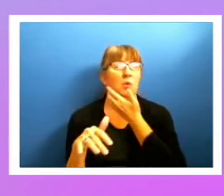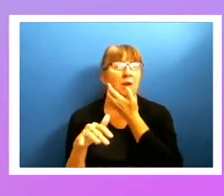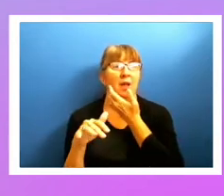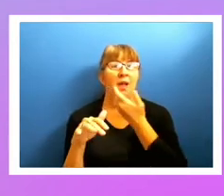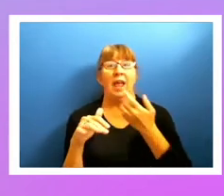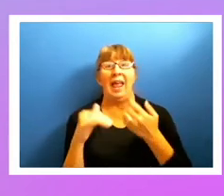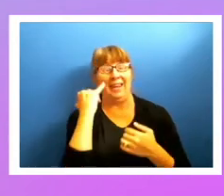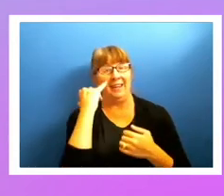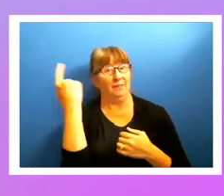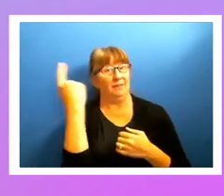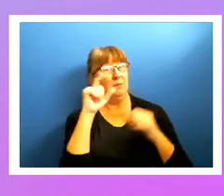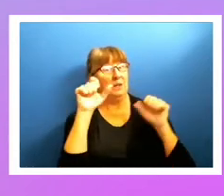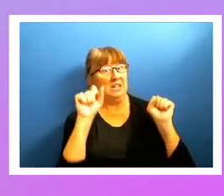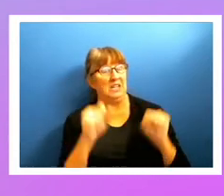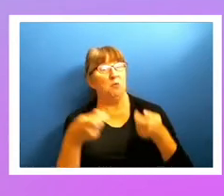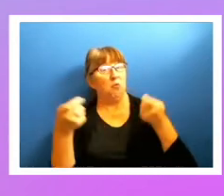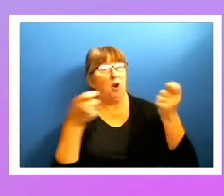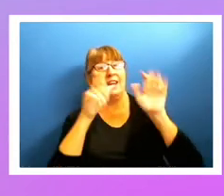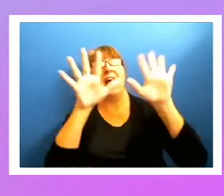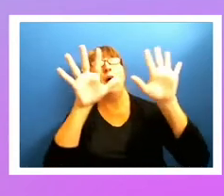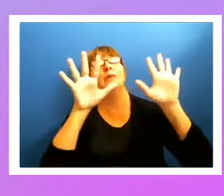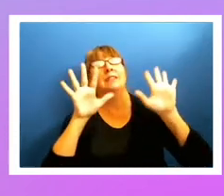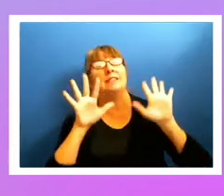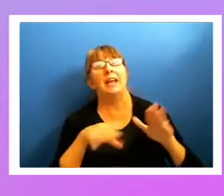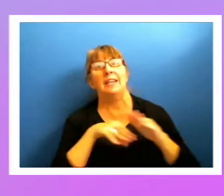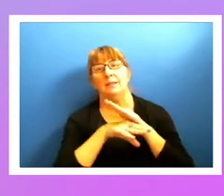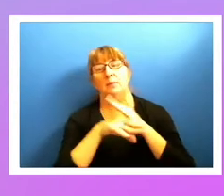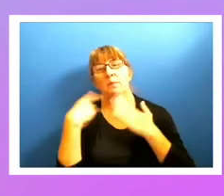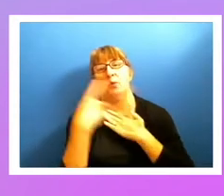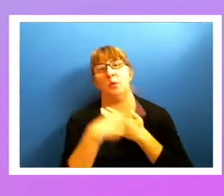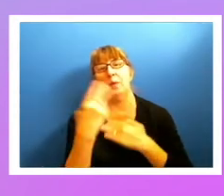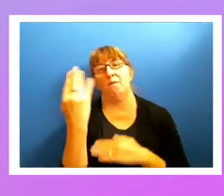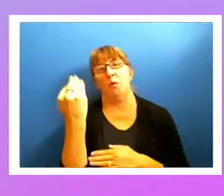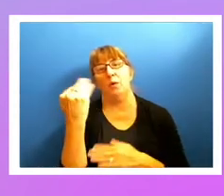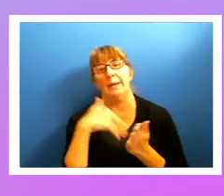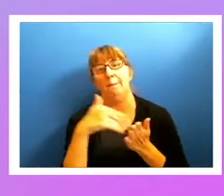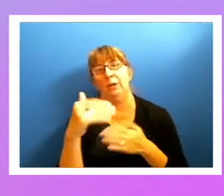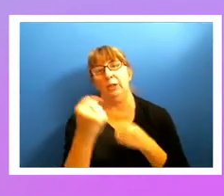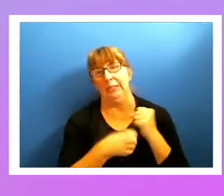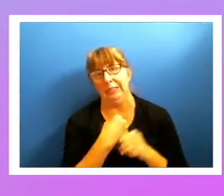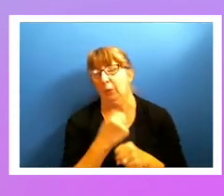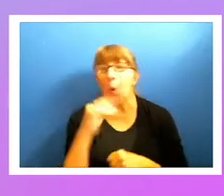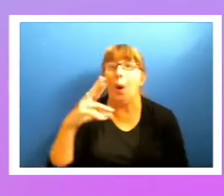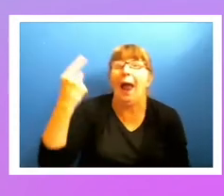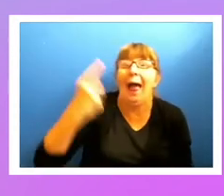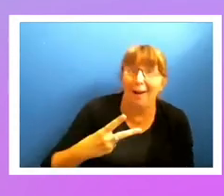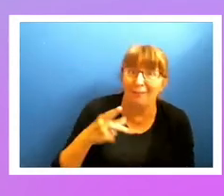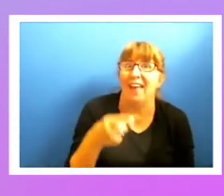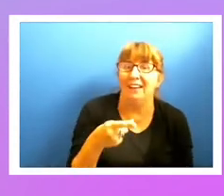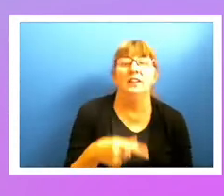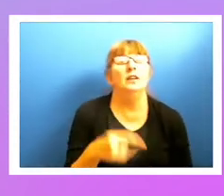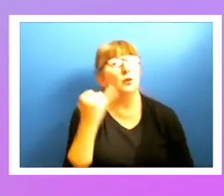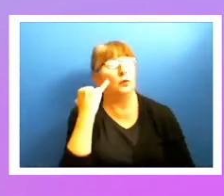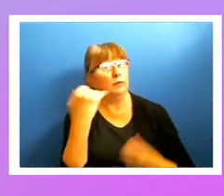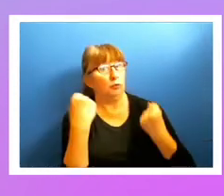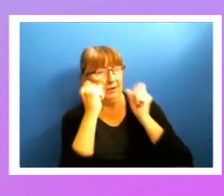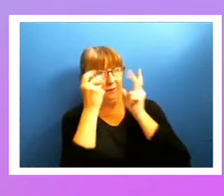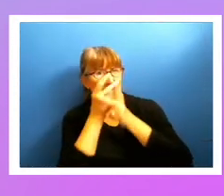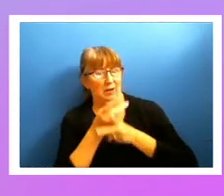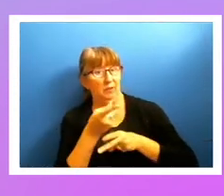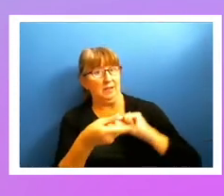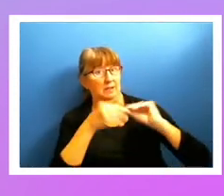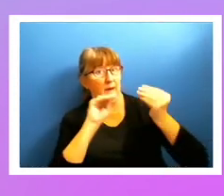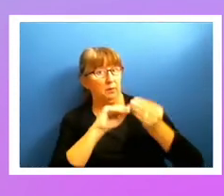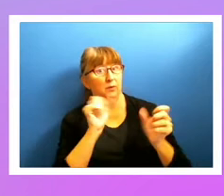program on 14 million a year? In fact, who couldn't run an outstanding program on half that much? So if you're trying to make these numbers fit something